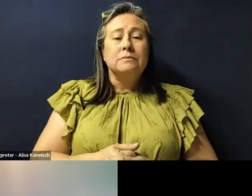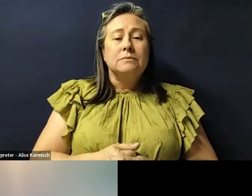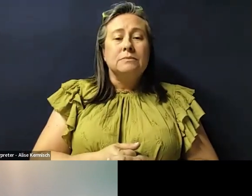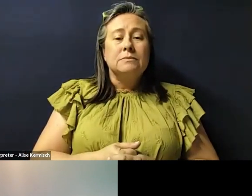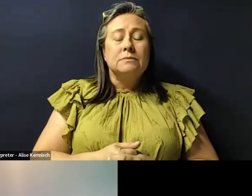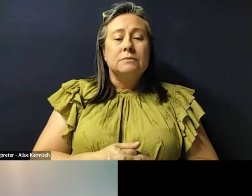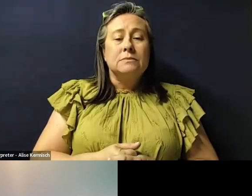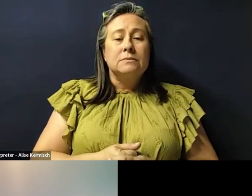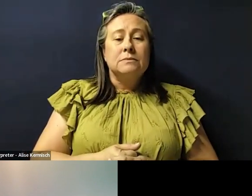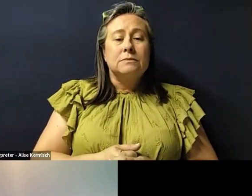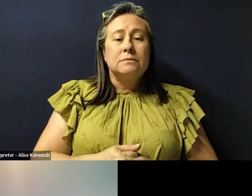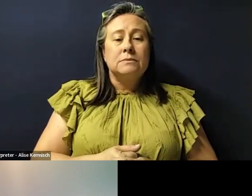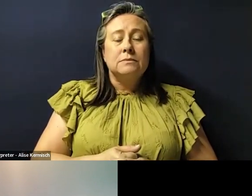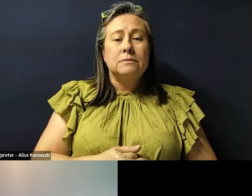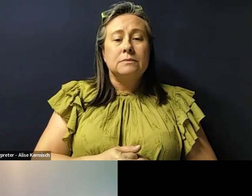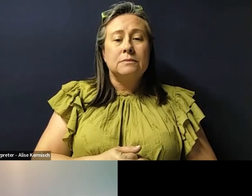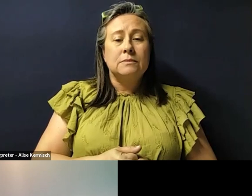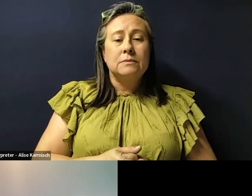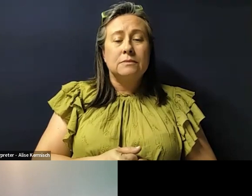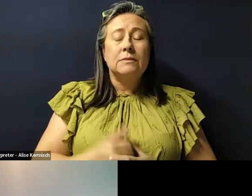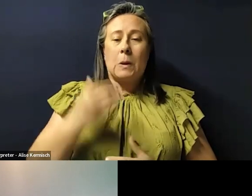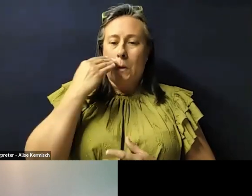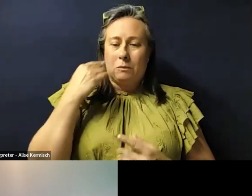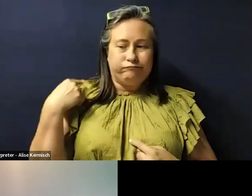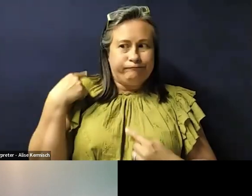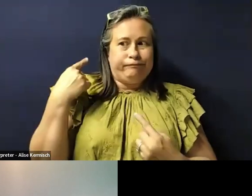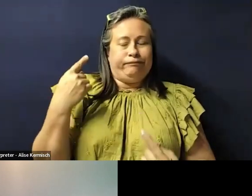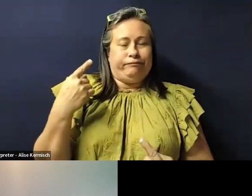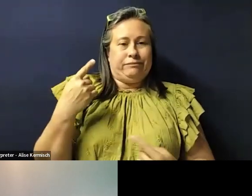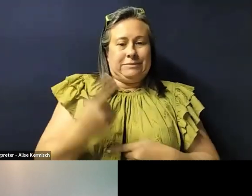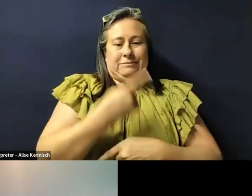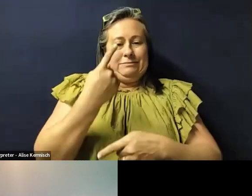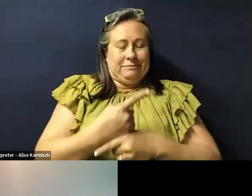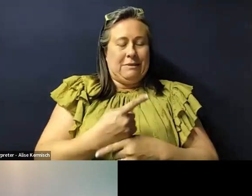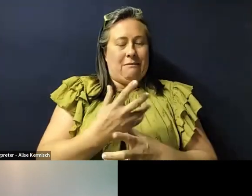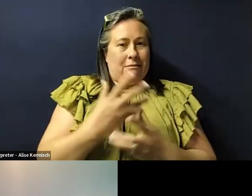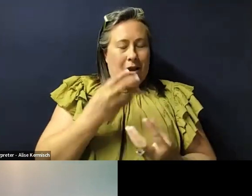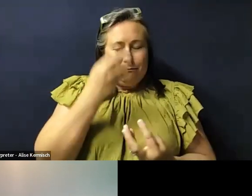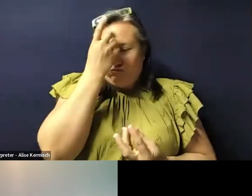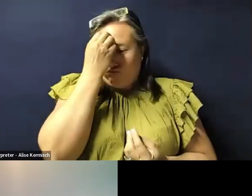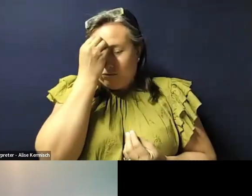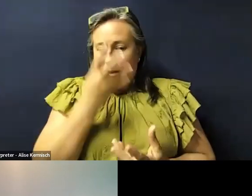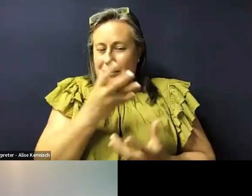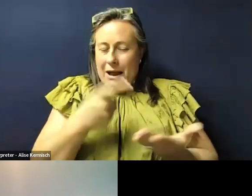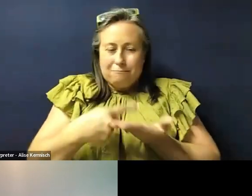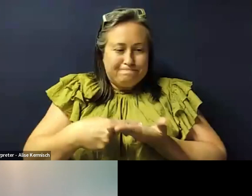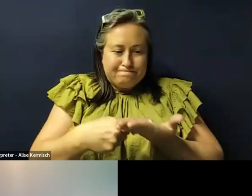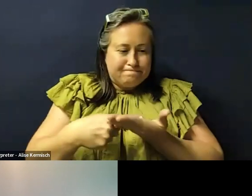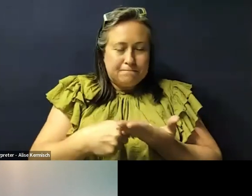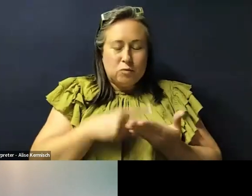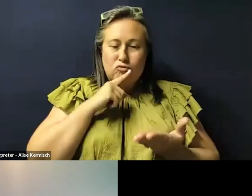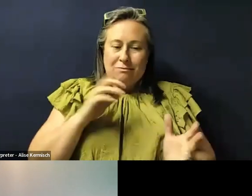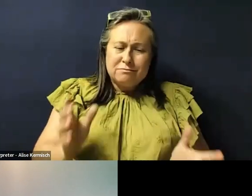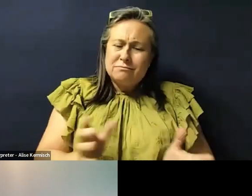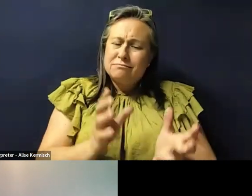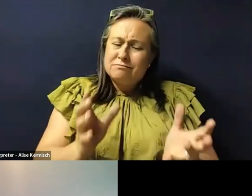know, um, that we have had a lot to think about, uh, and a lot to discuss. I really urge you to make